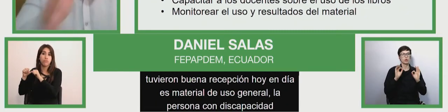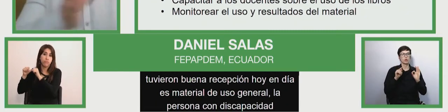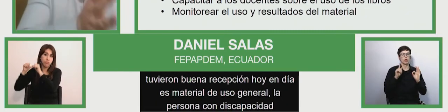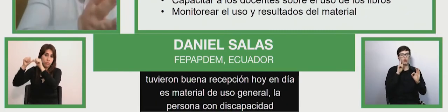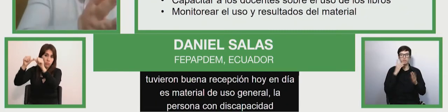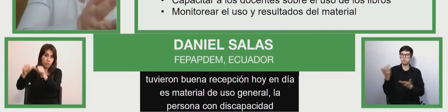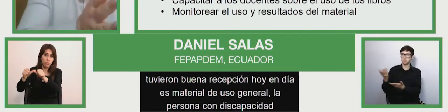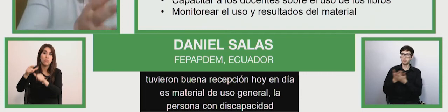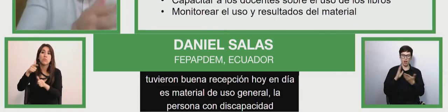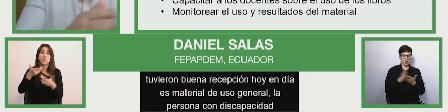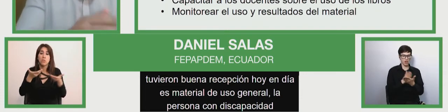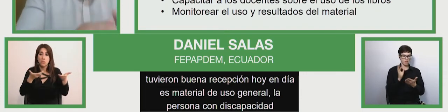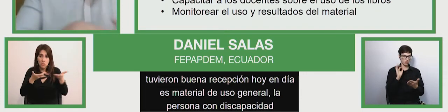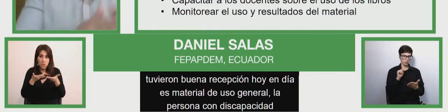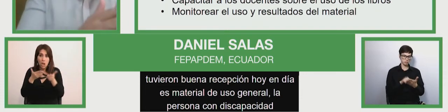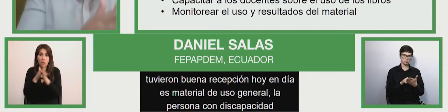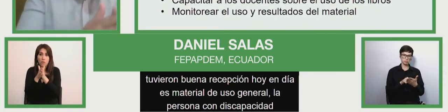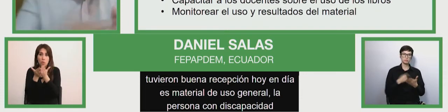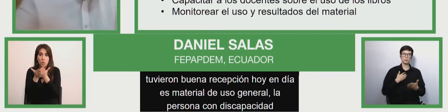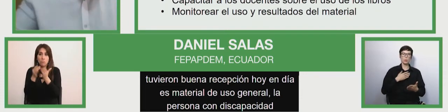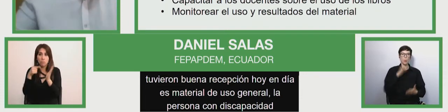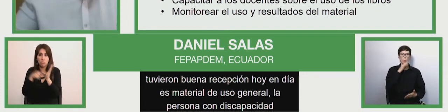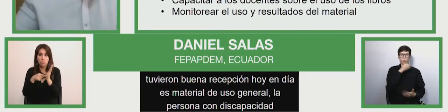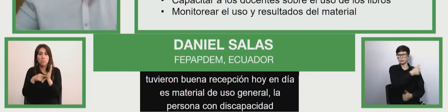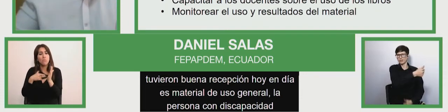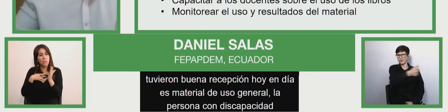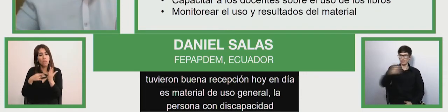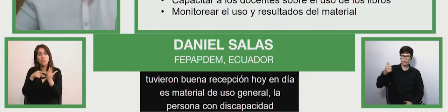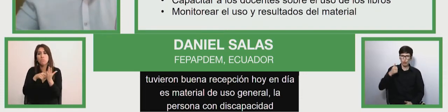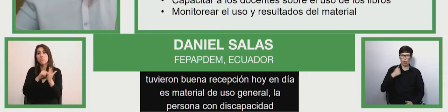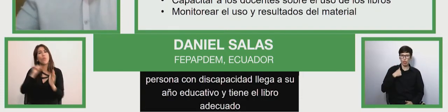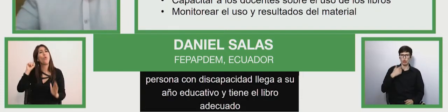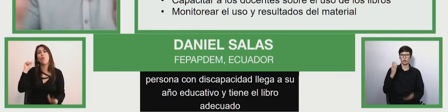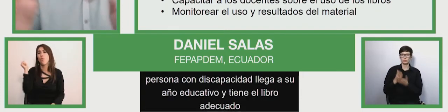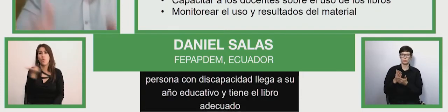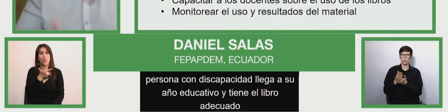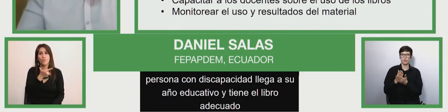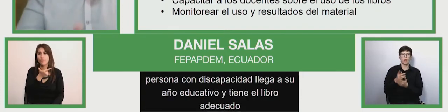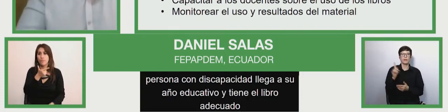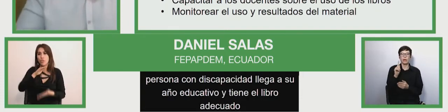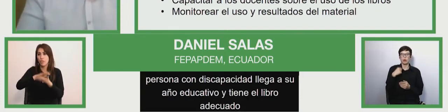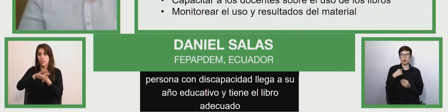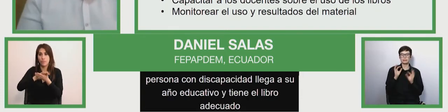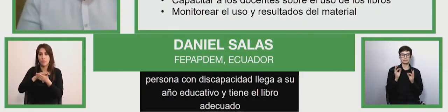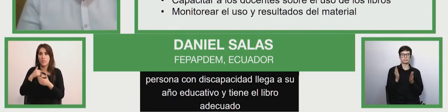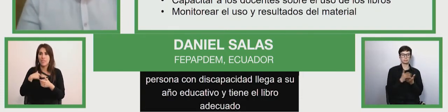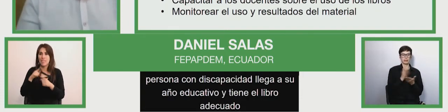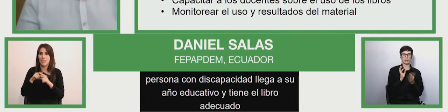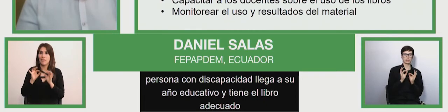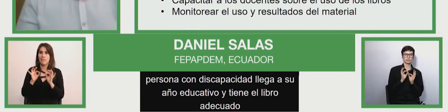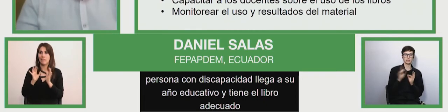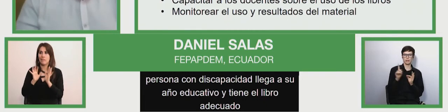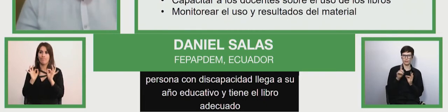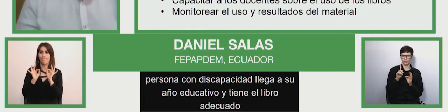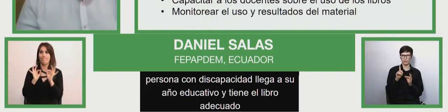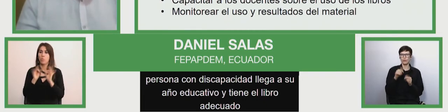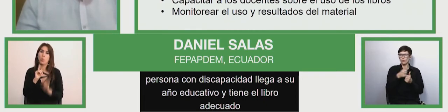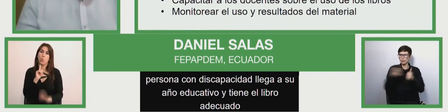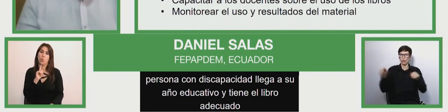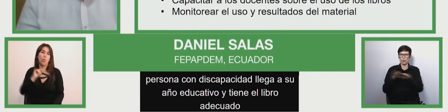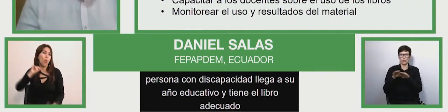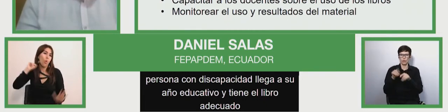appropriate book we support that all the use but they also have the specific book where they have